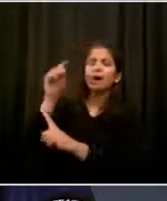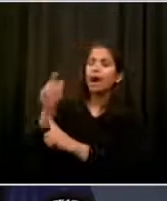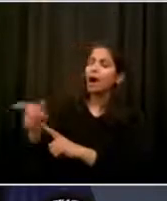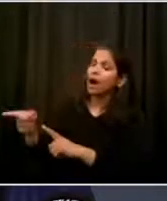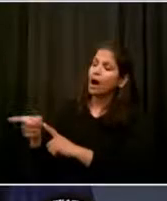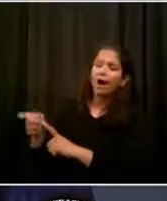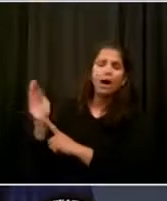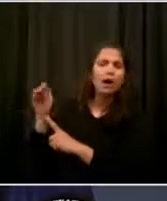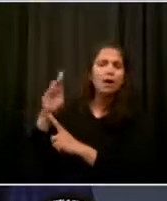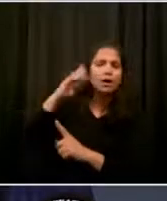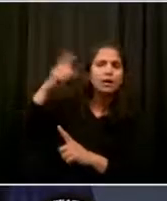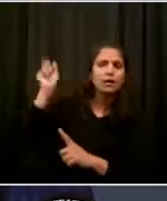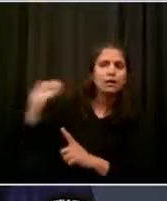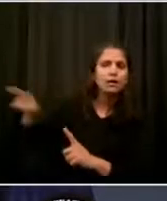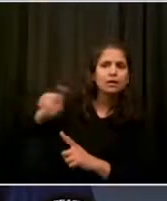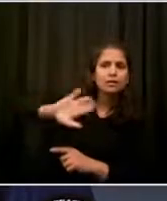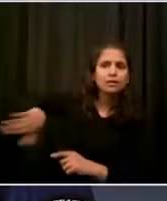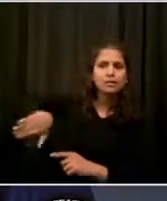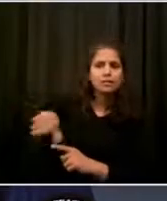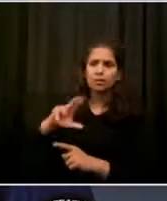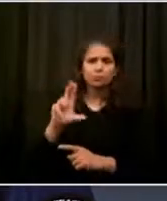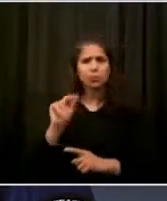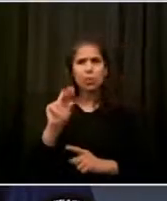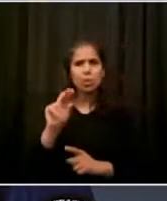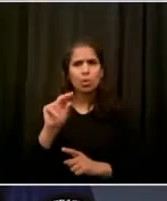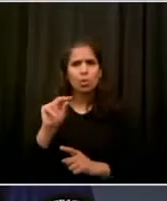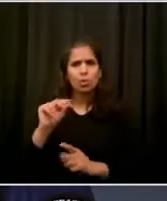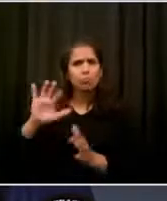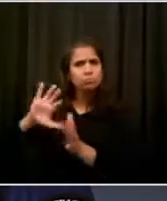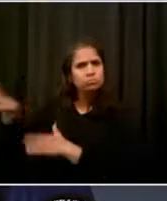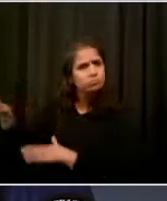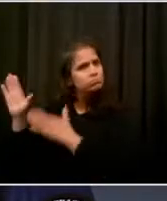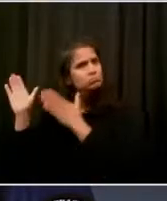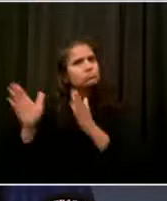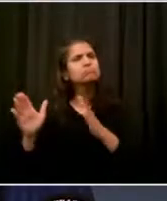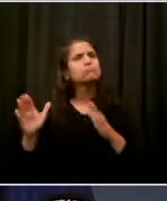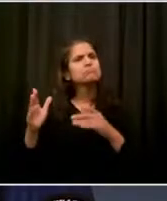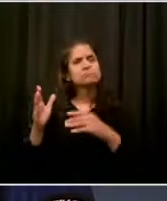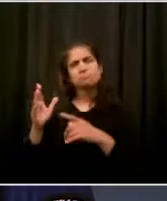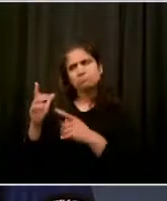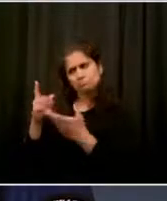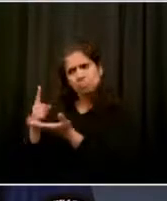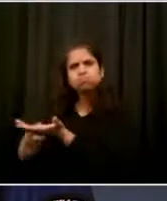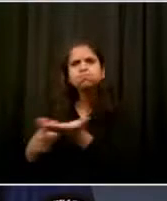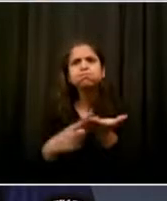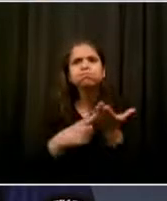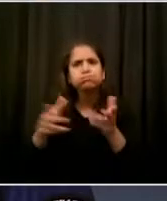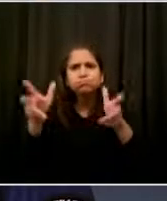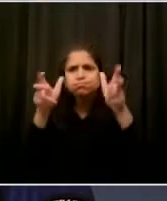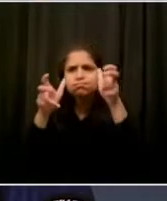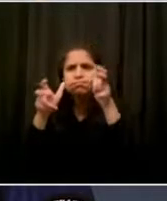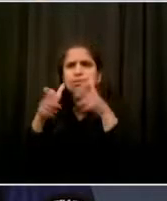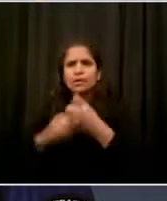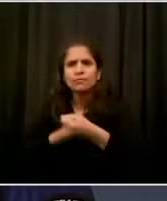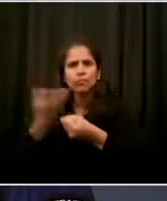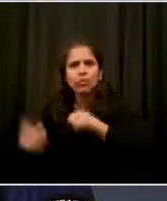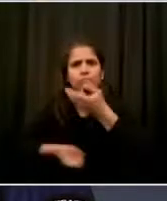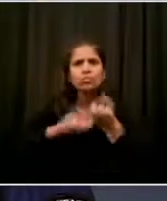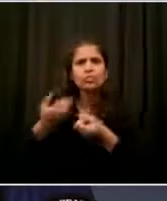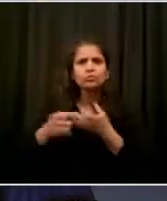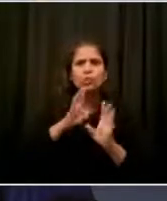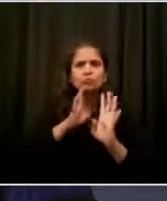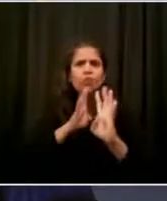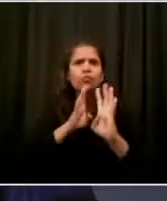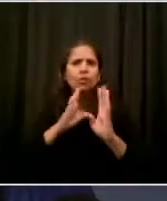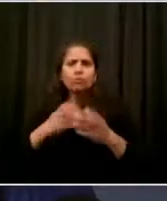time about just how much pain there is, about just how many challenges people feel in their everyday